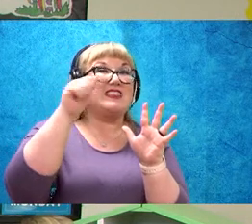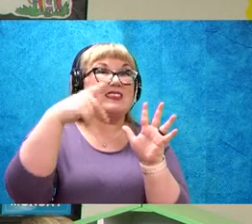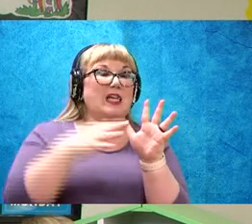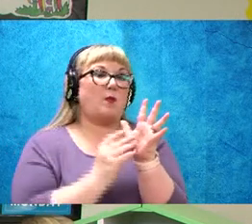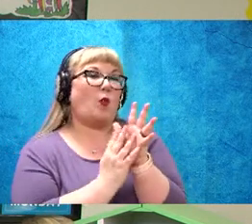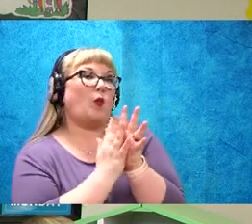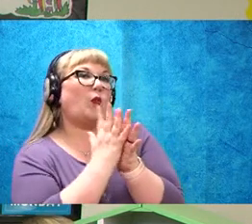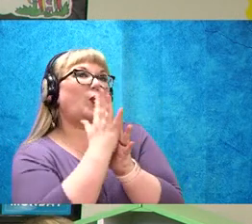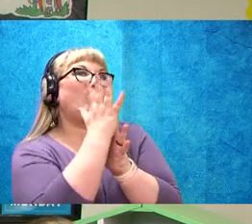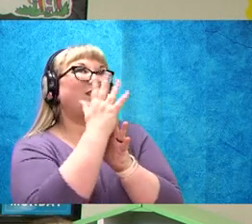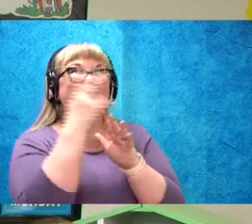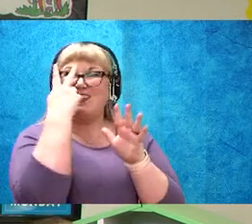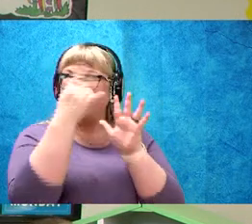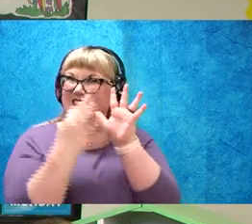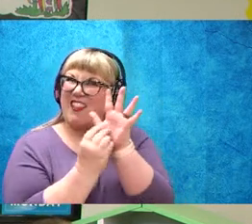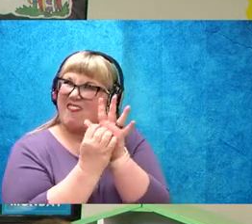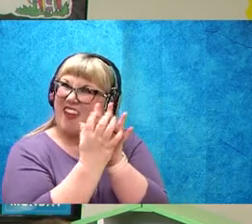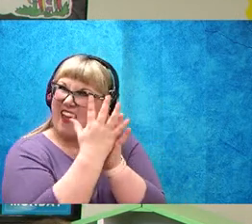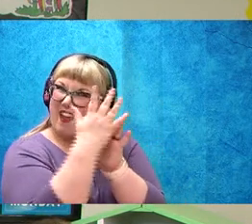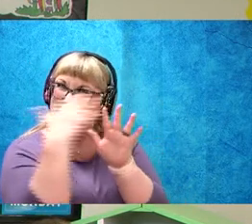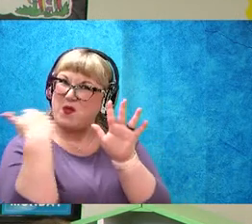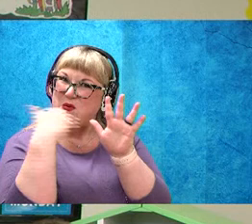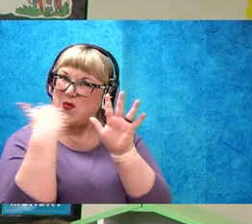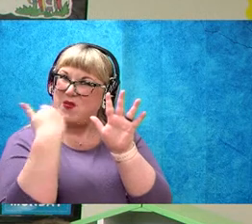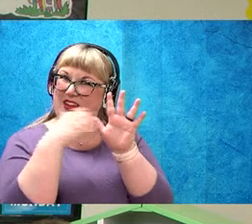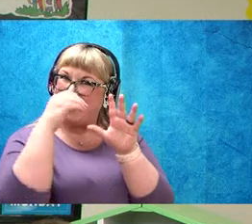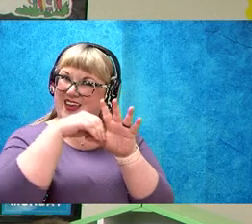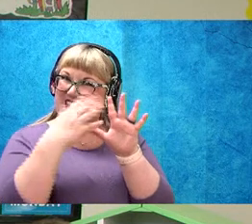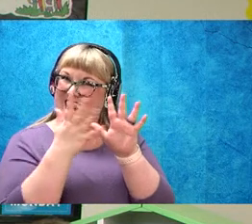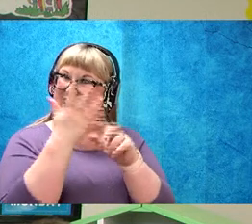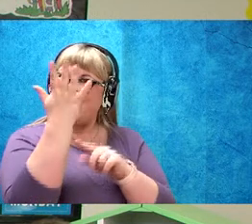See the veins right here in the leaf?